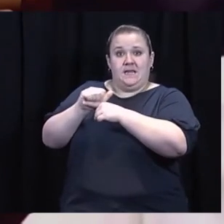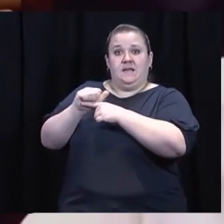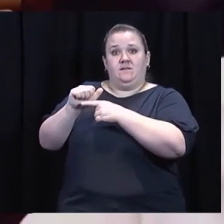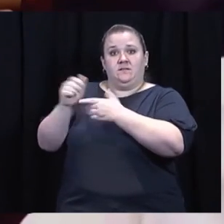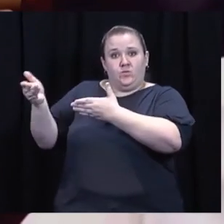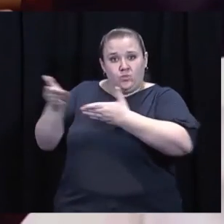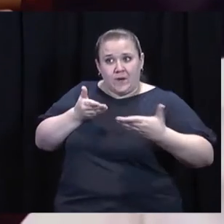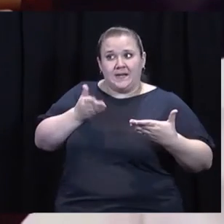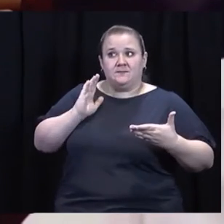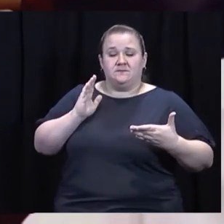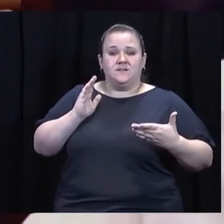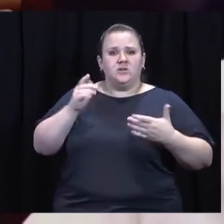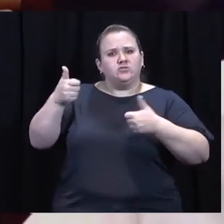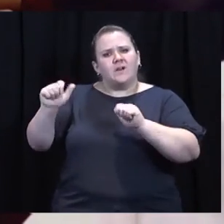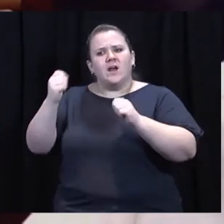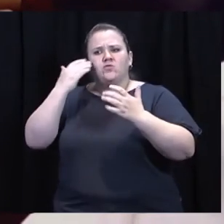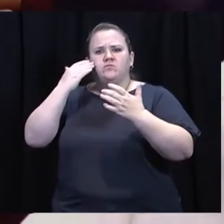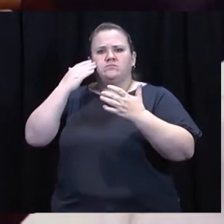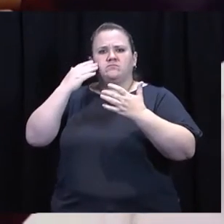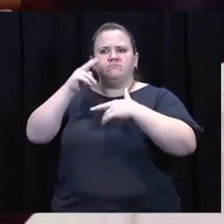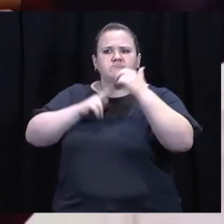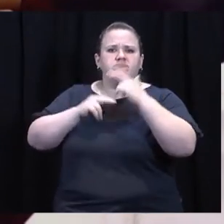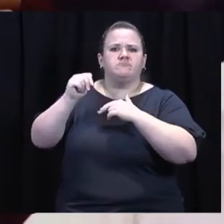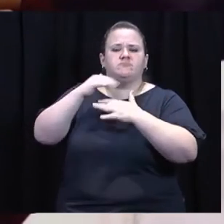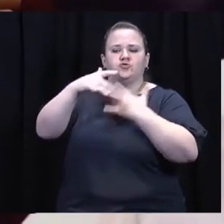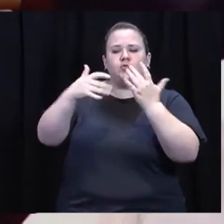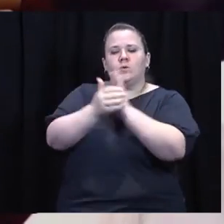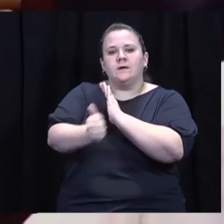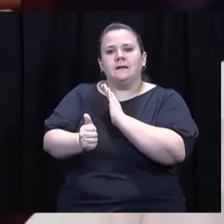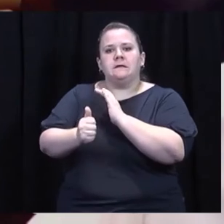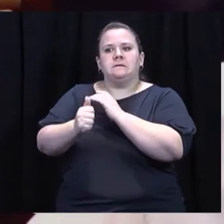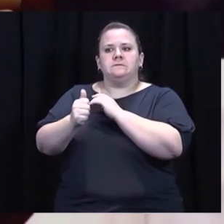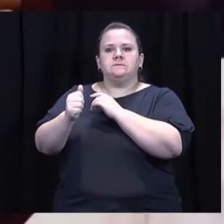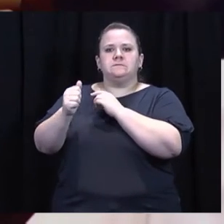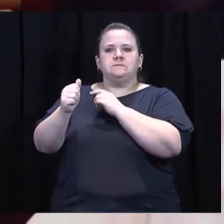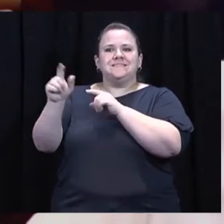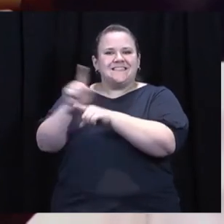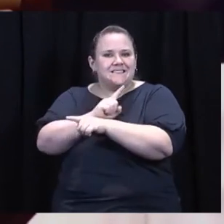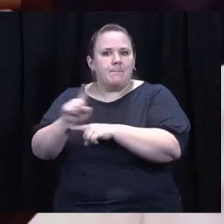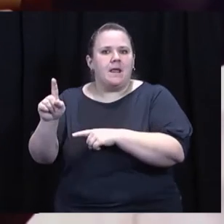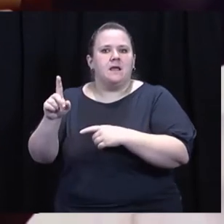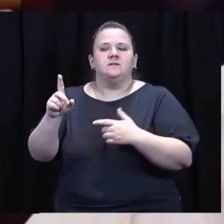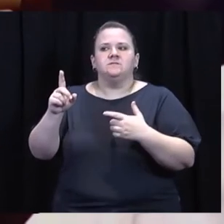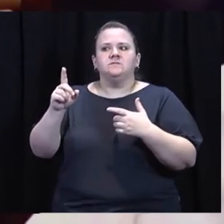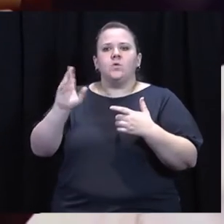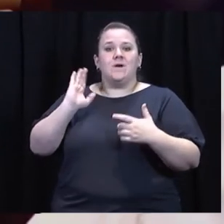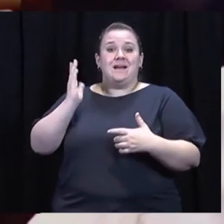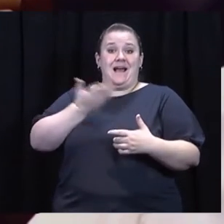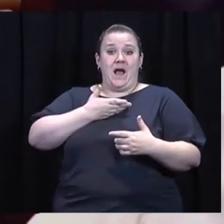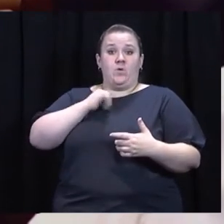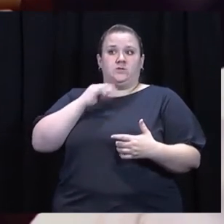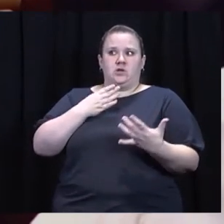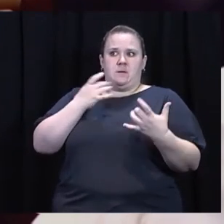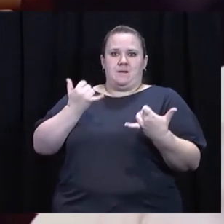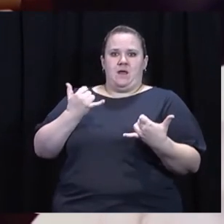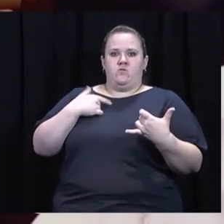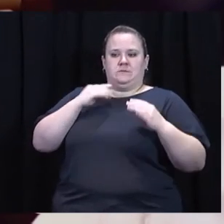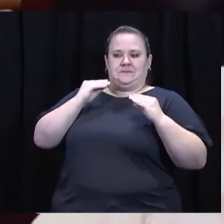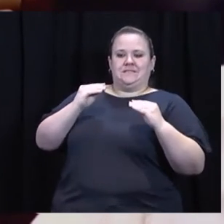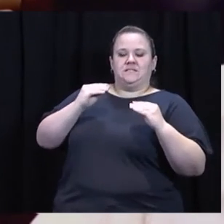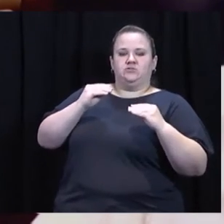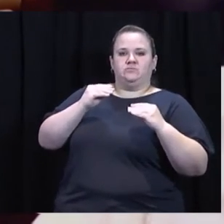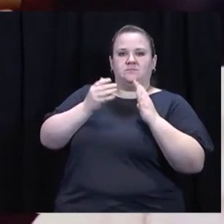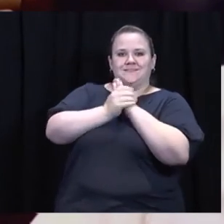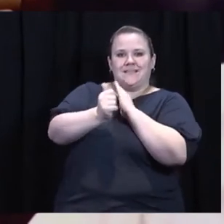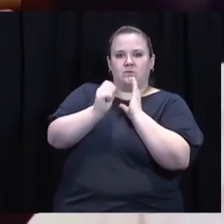trained to try to build social skills, discipline, and that it's our job to teach them the skills